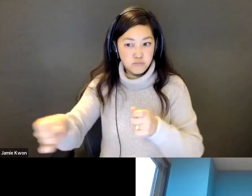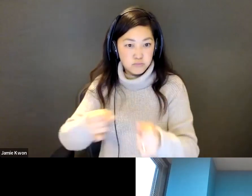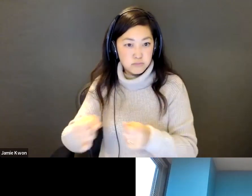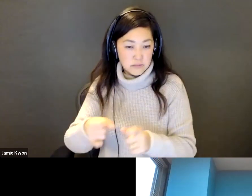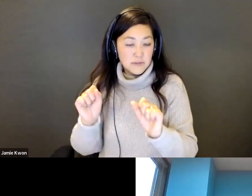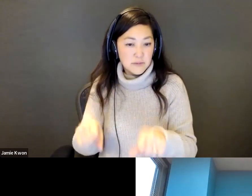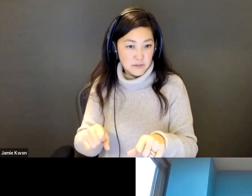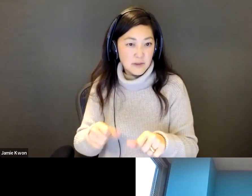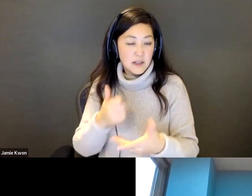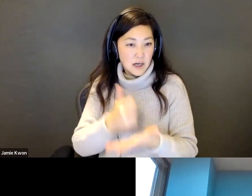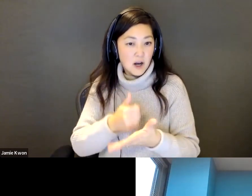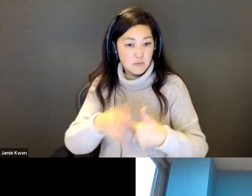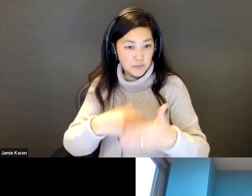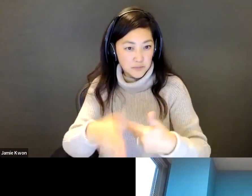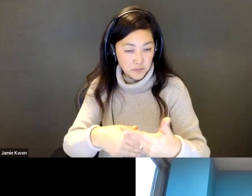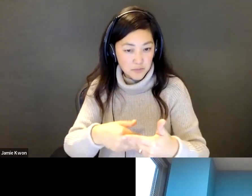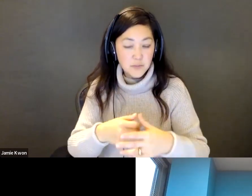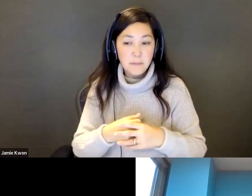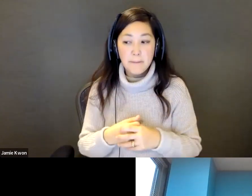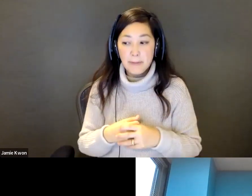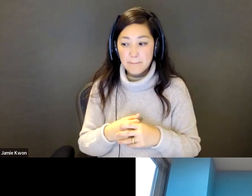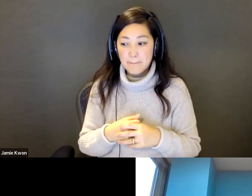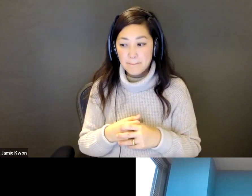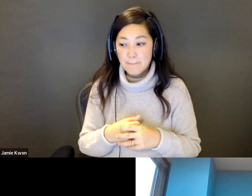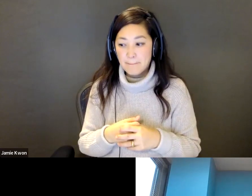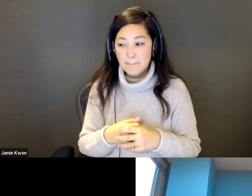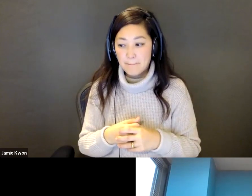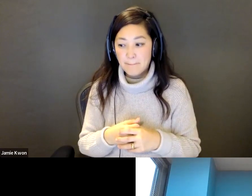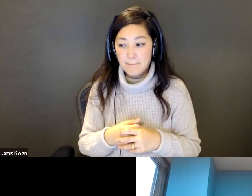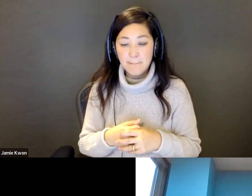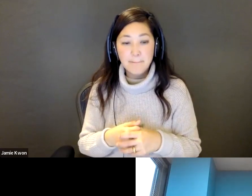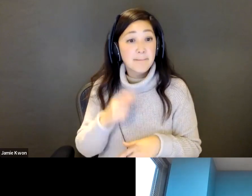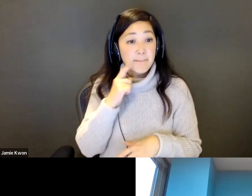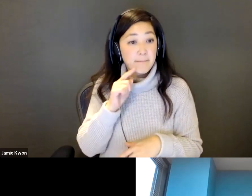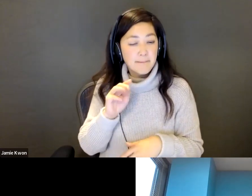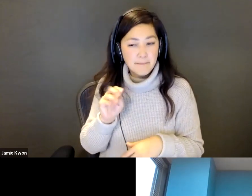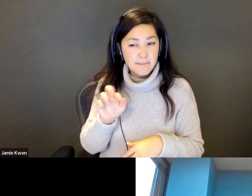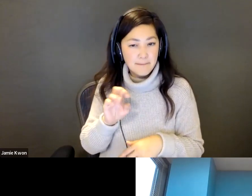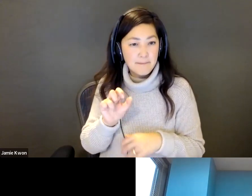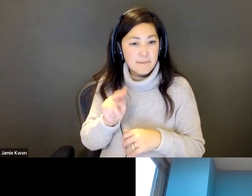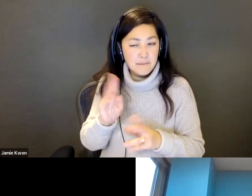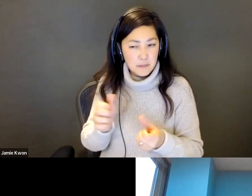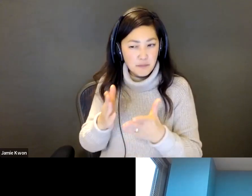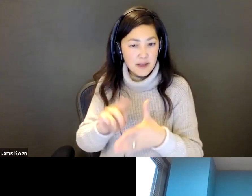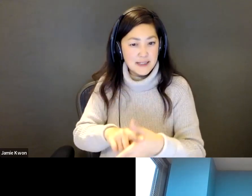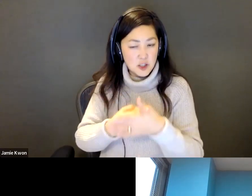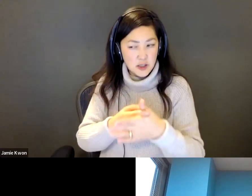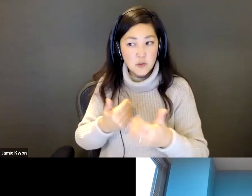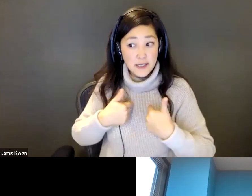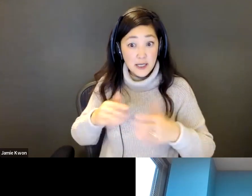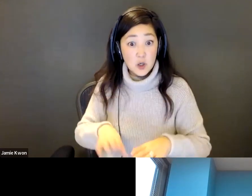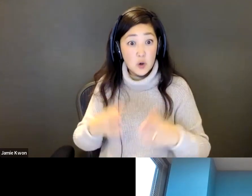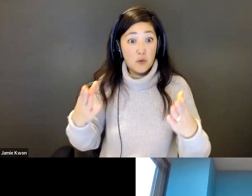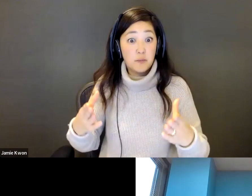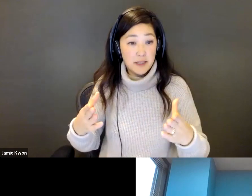And so I think what Morgan had provided at the beginning is we had an opening session